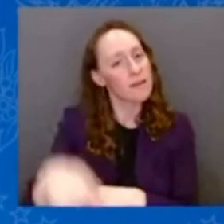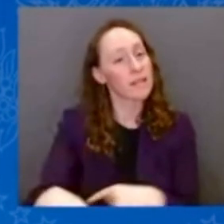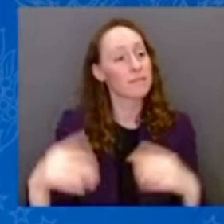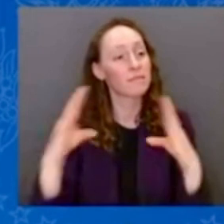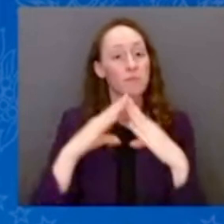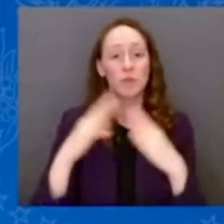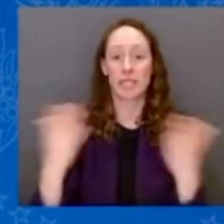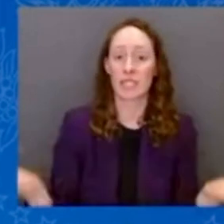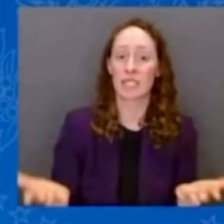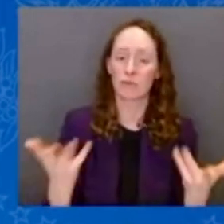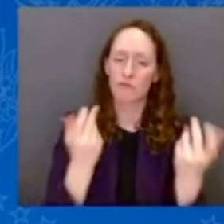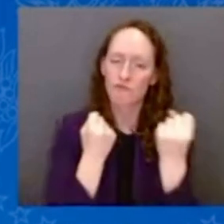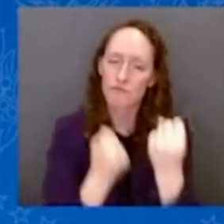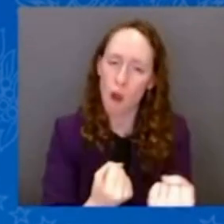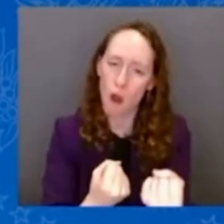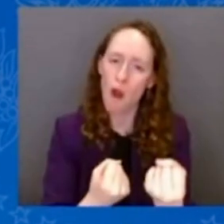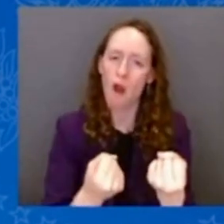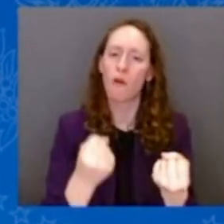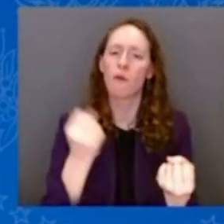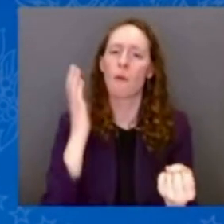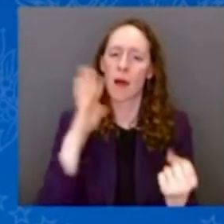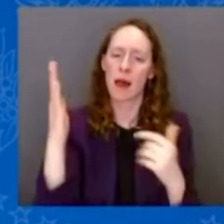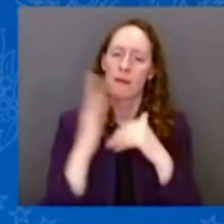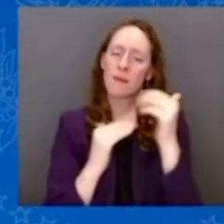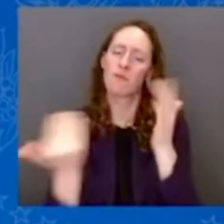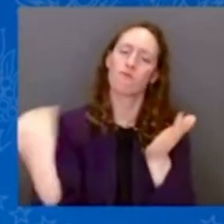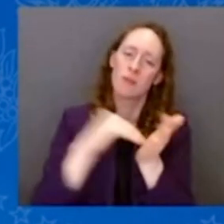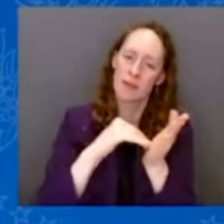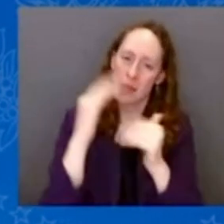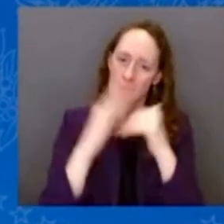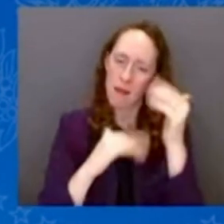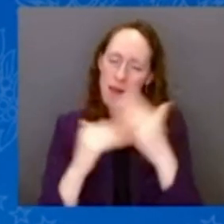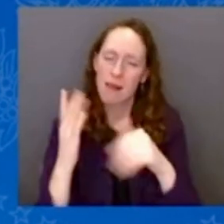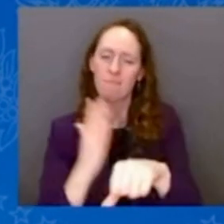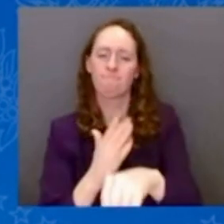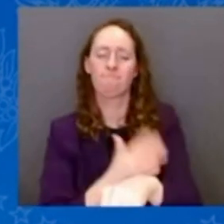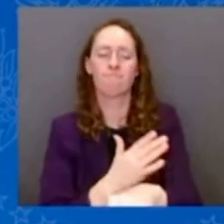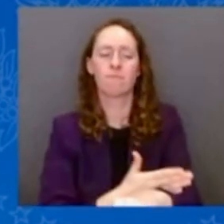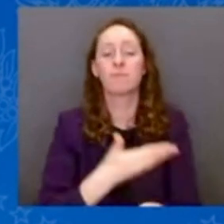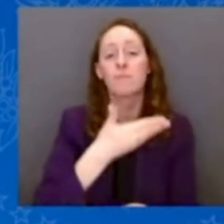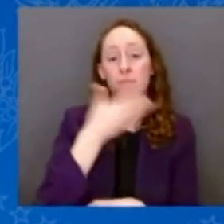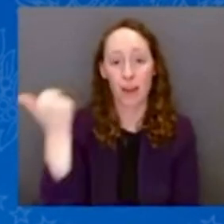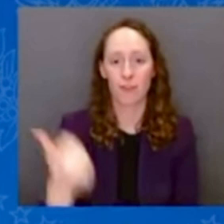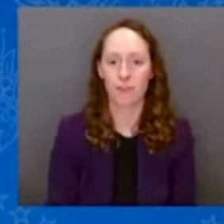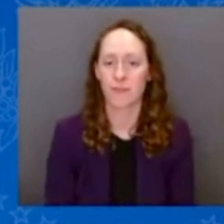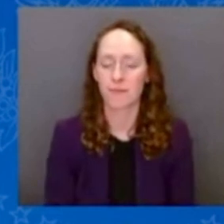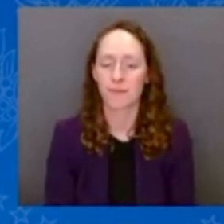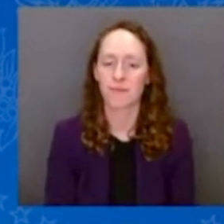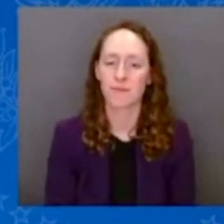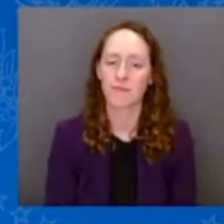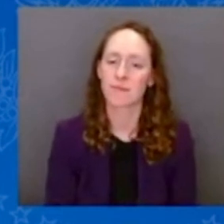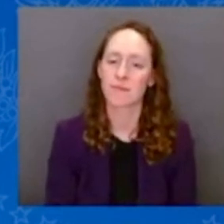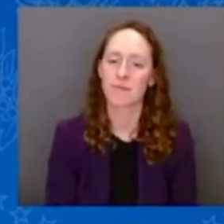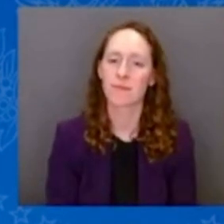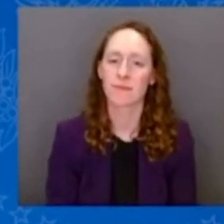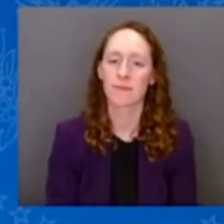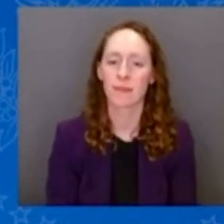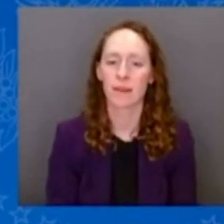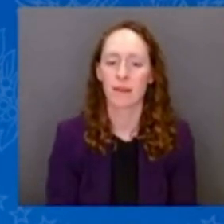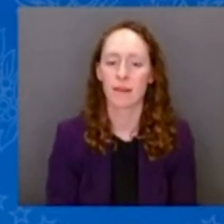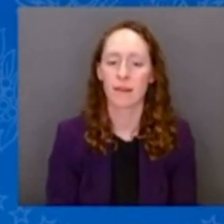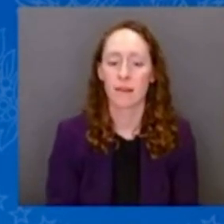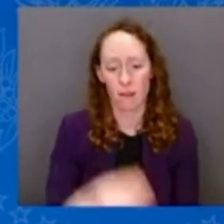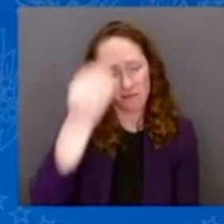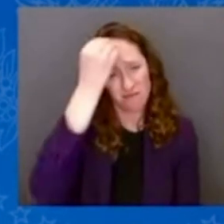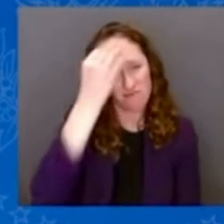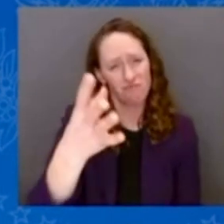I just want you to know, as you fight through this, you're not alone. The American people will be with you.